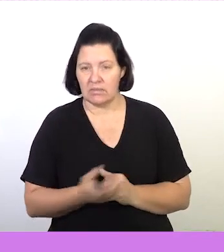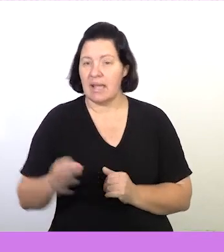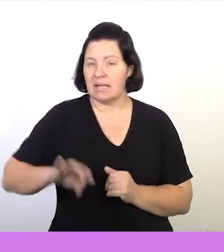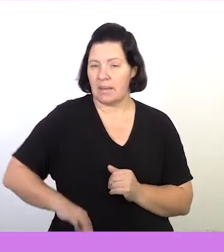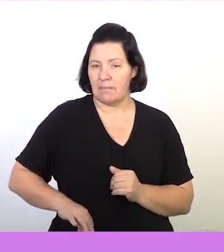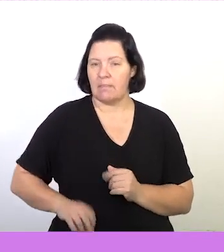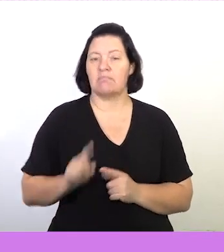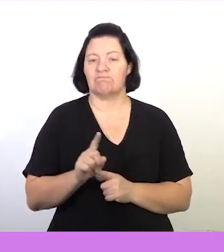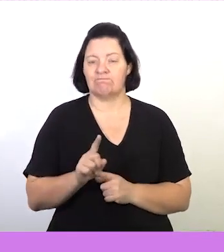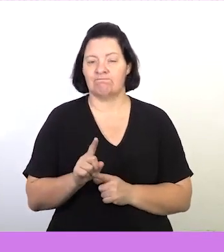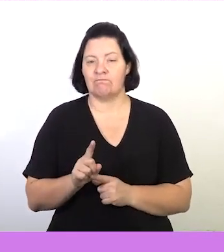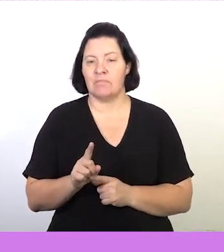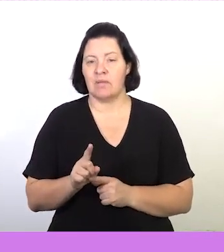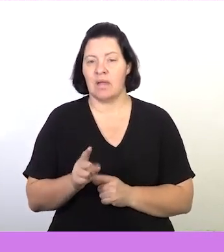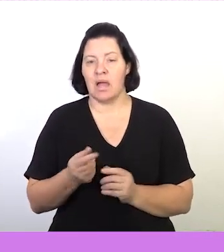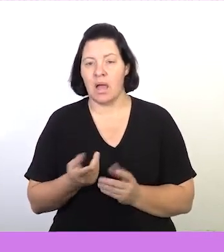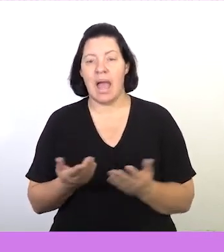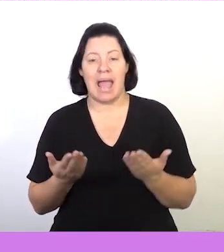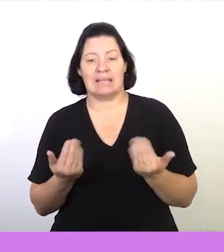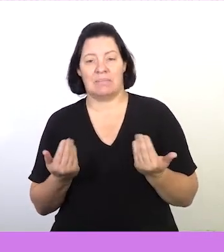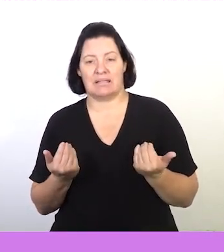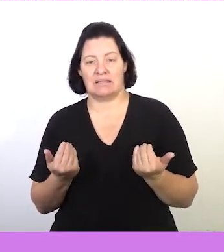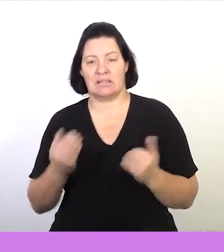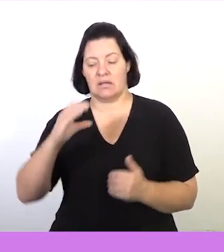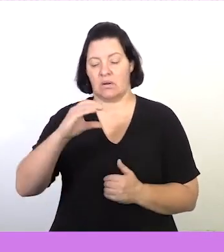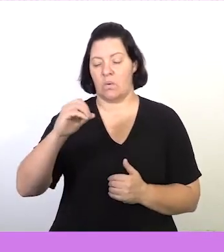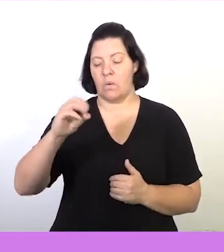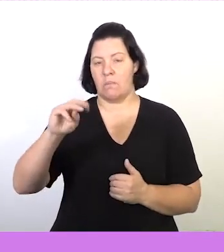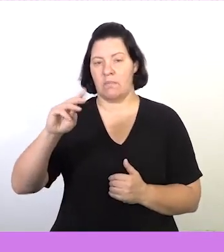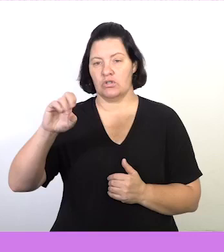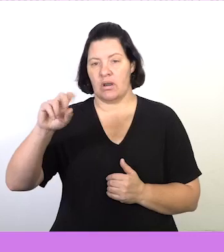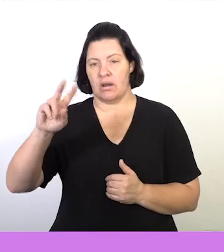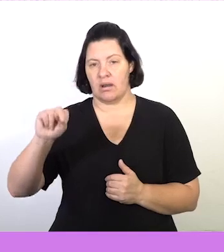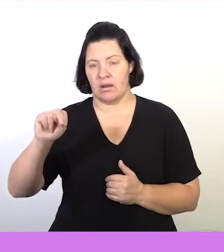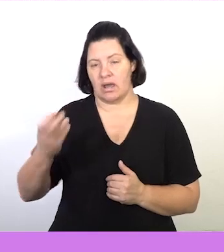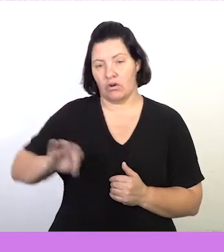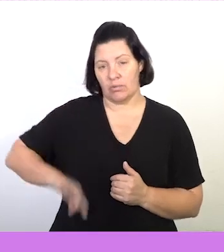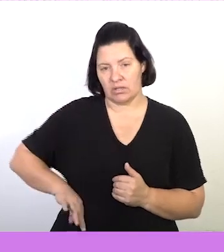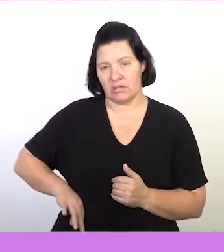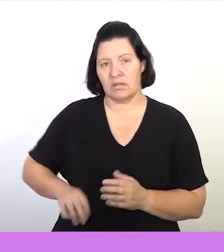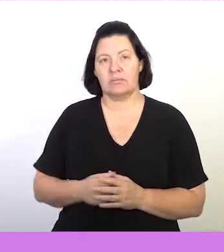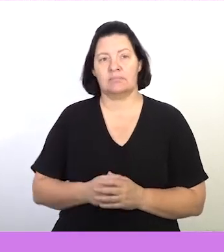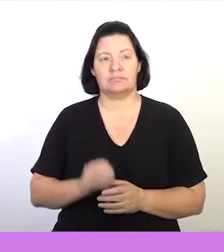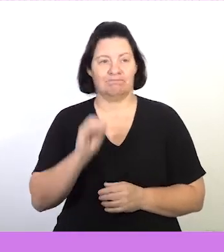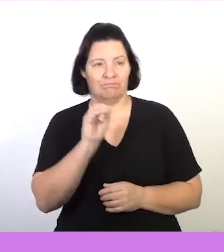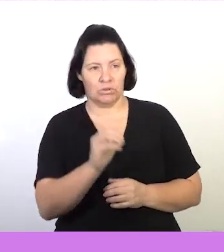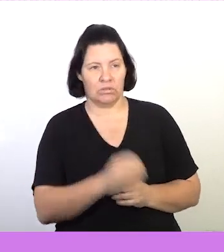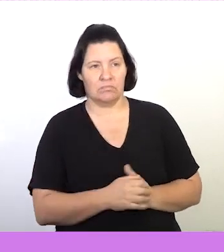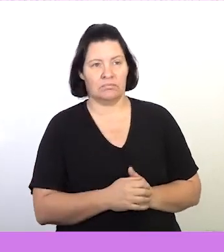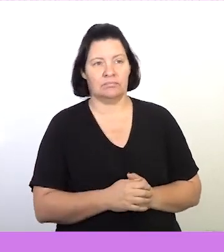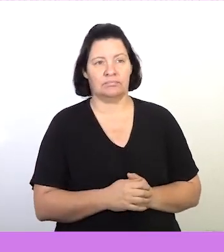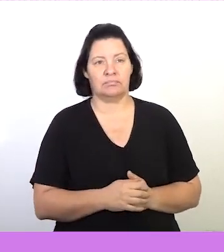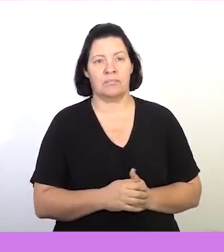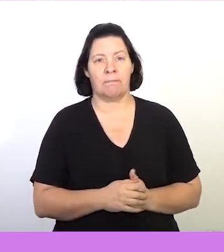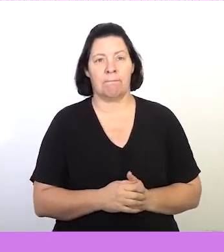an income that will be expected commission of 35,000 rand. So I'll indicate here